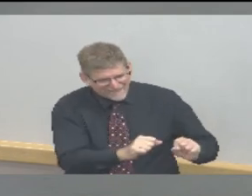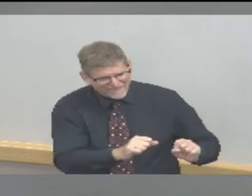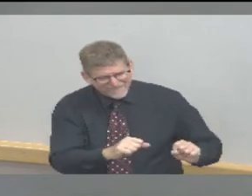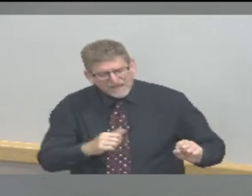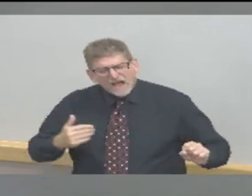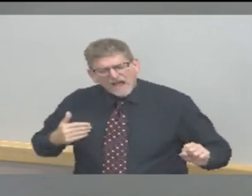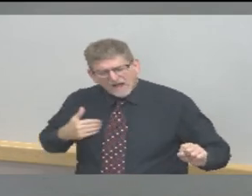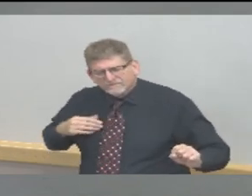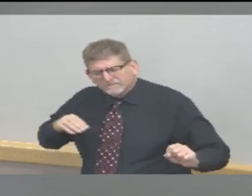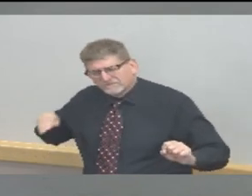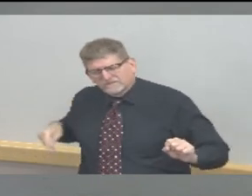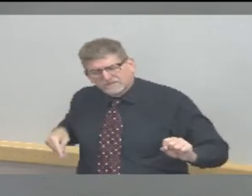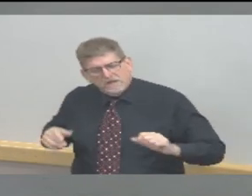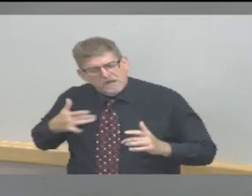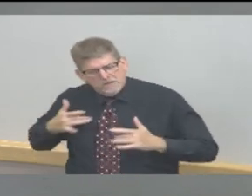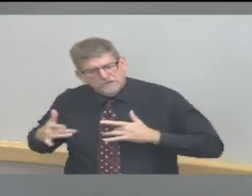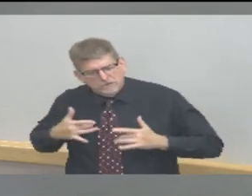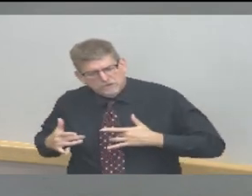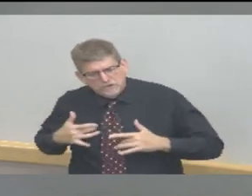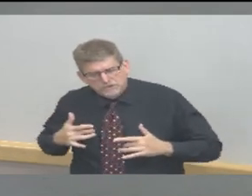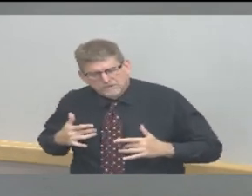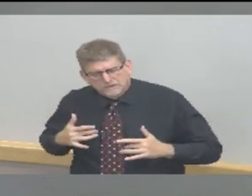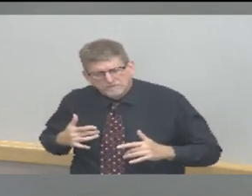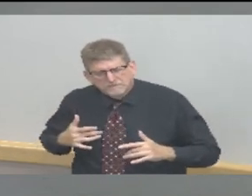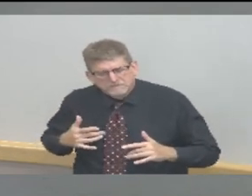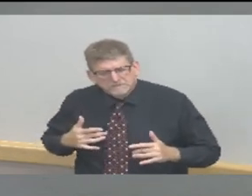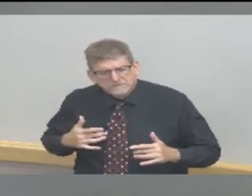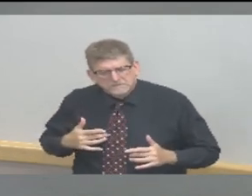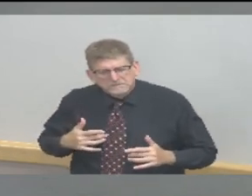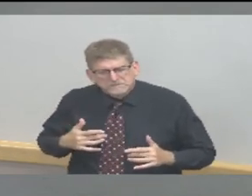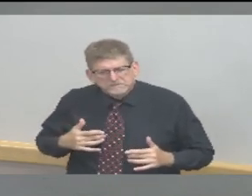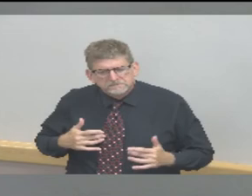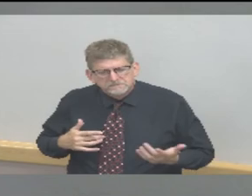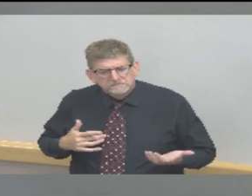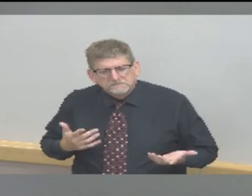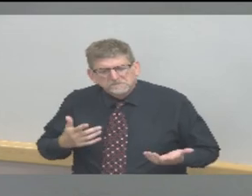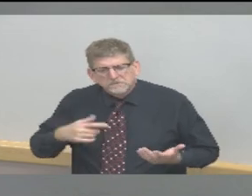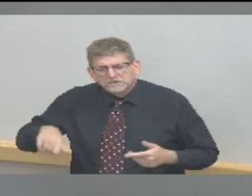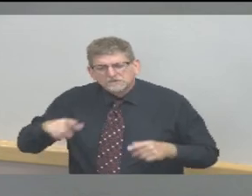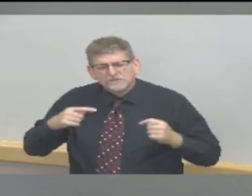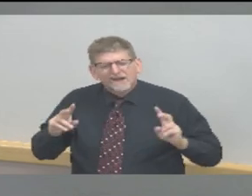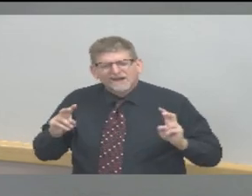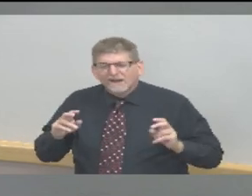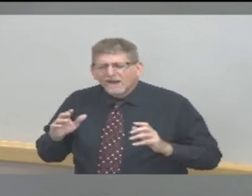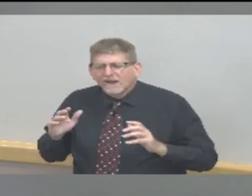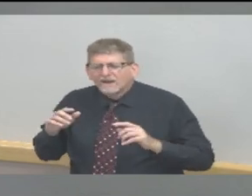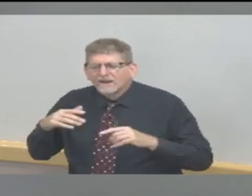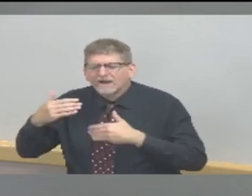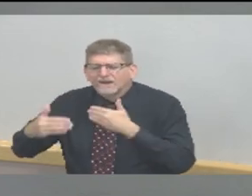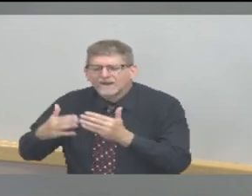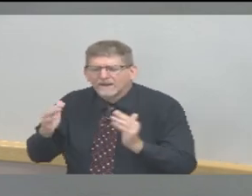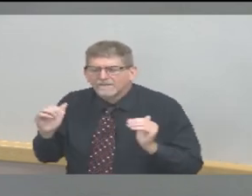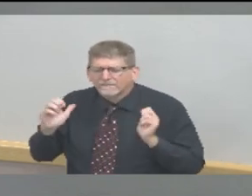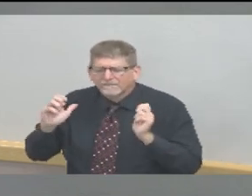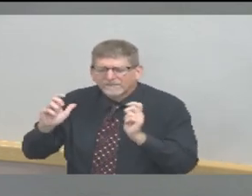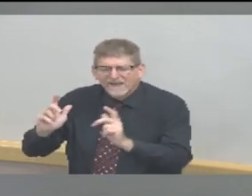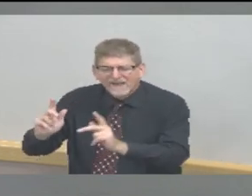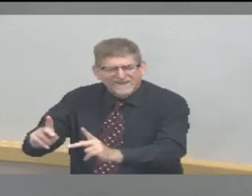and we get involved with more of our normal activities that there could be, of course, more exposure to COVID-19.